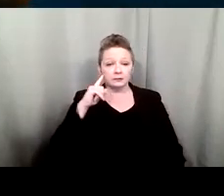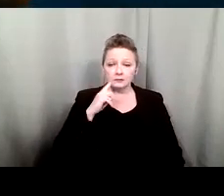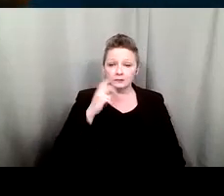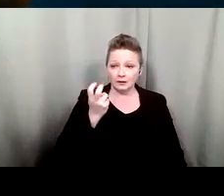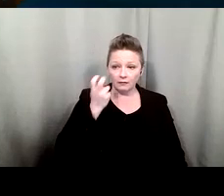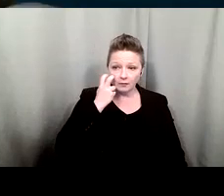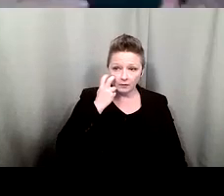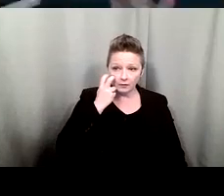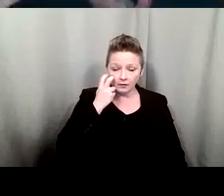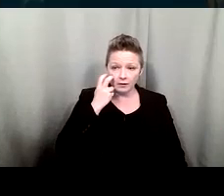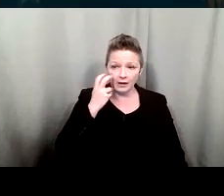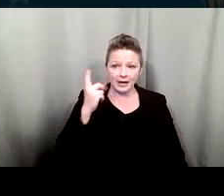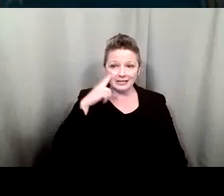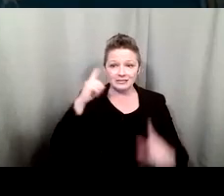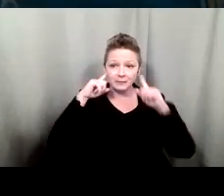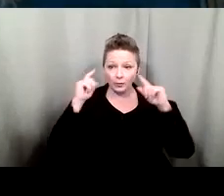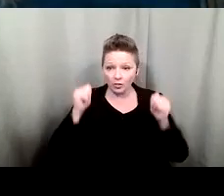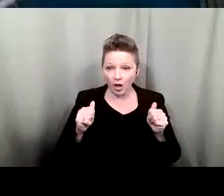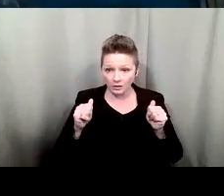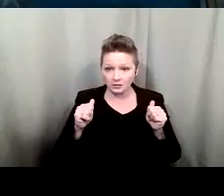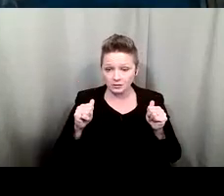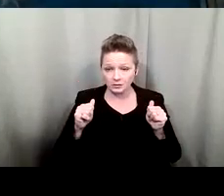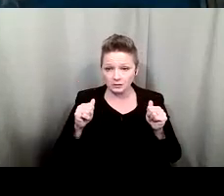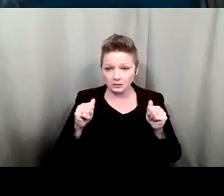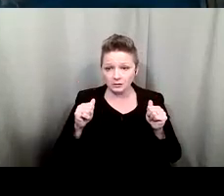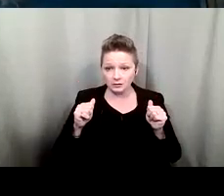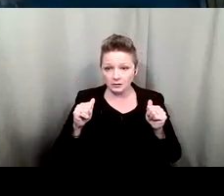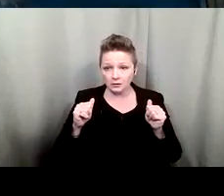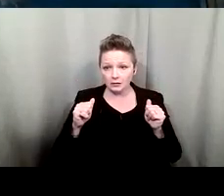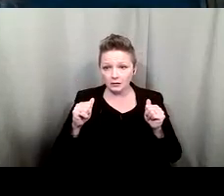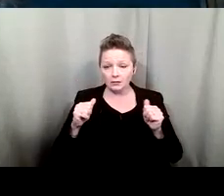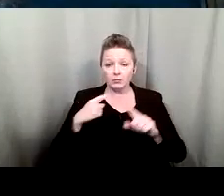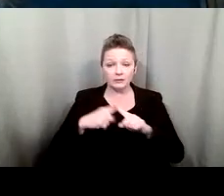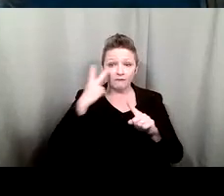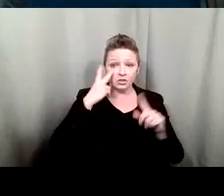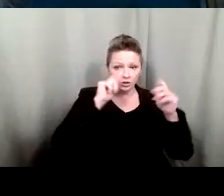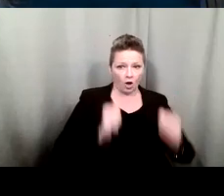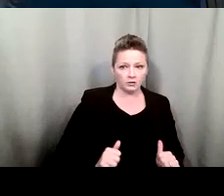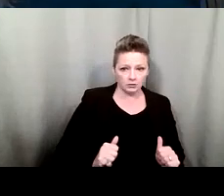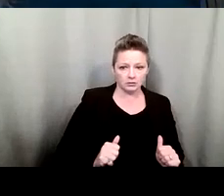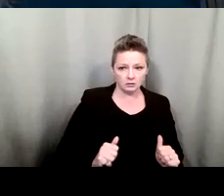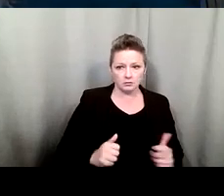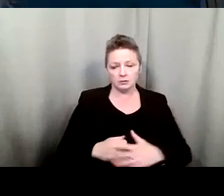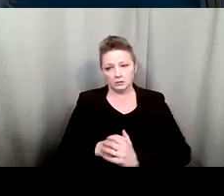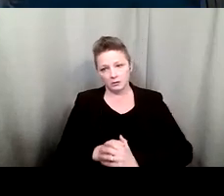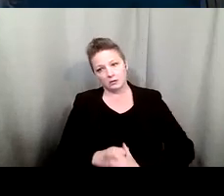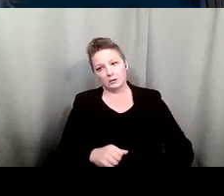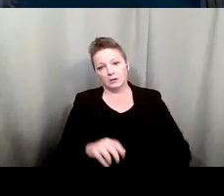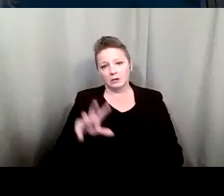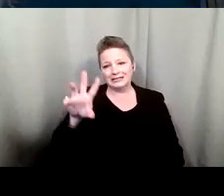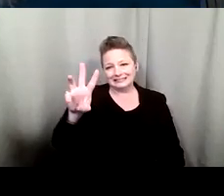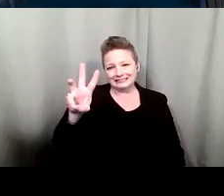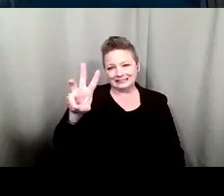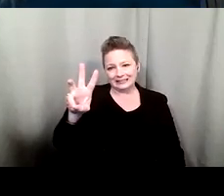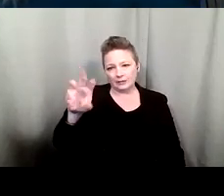also a hearing loss only six percent of the